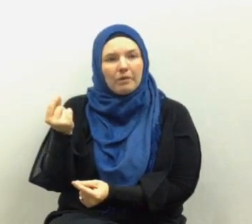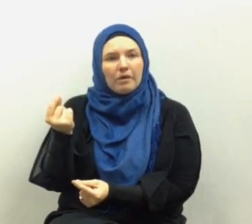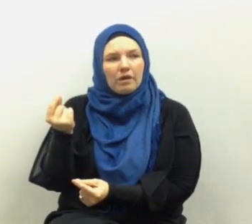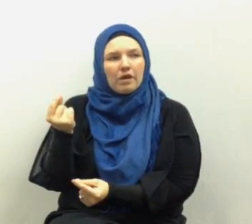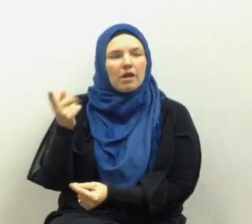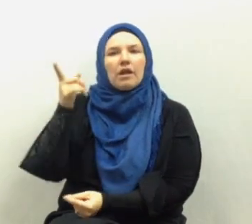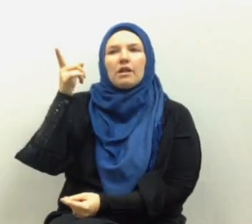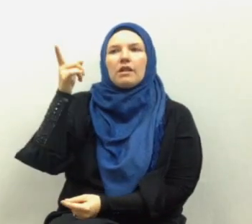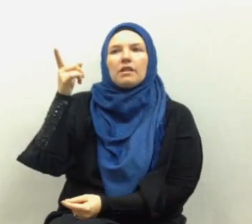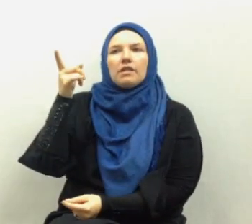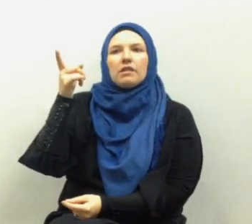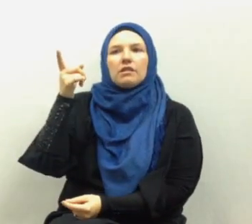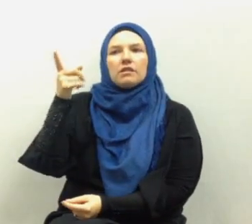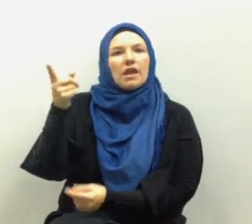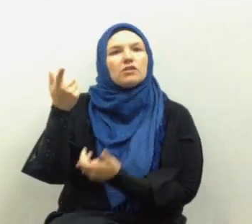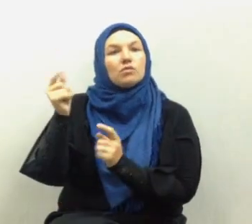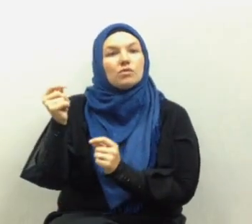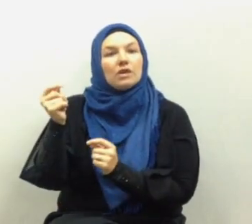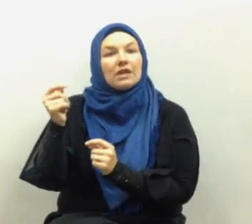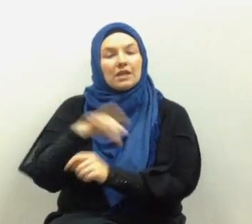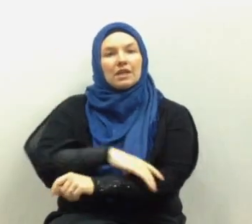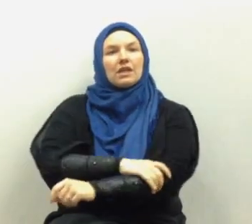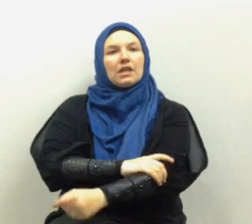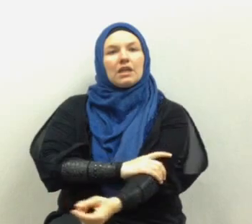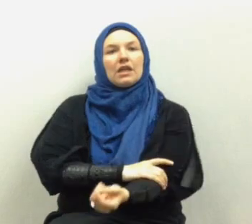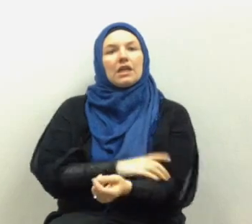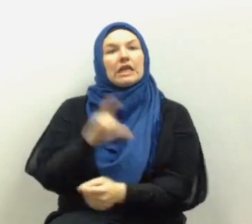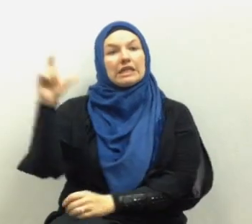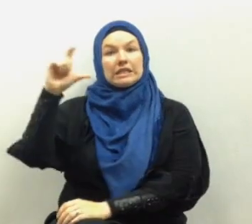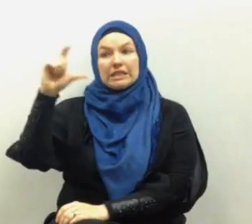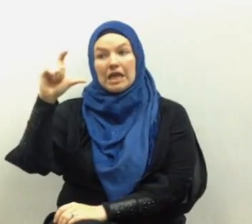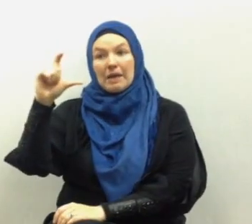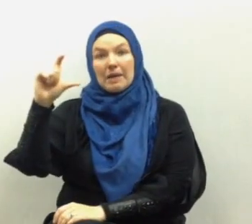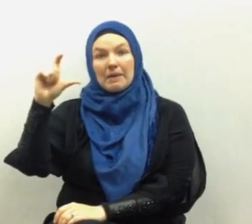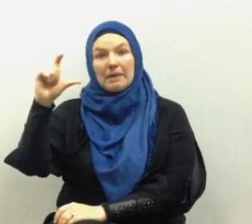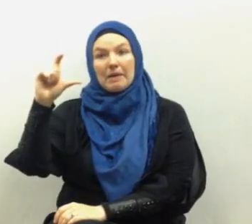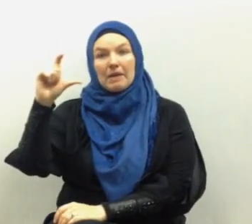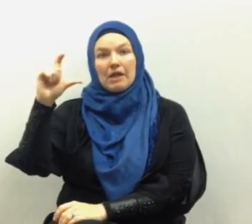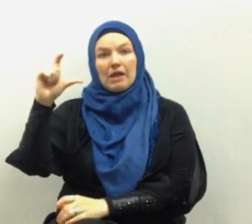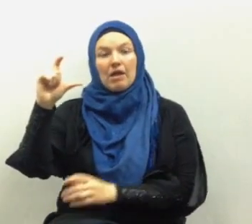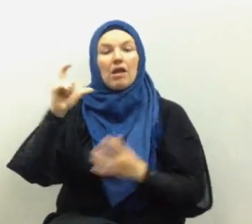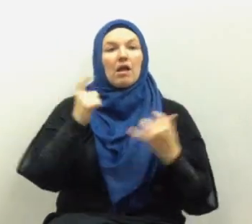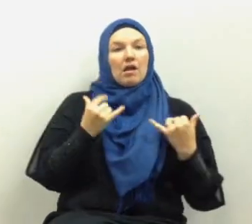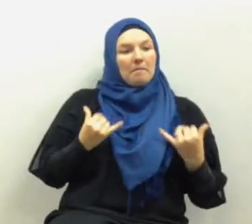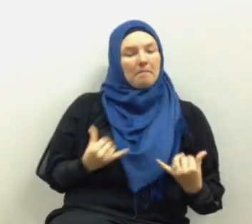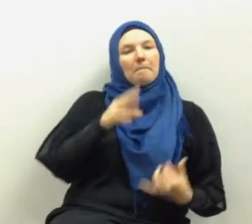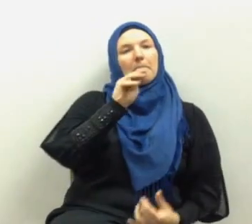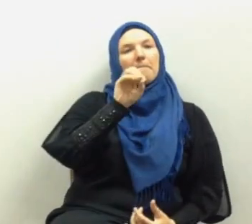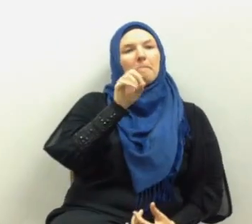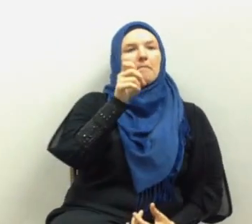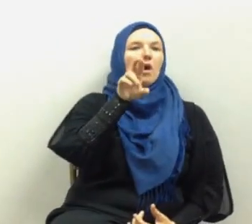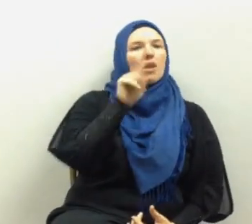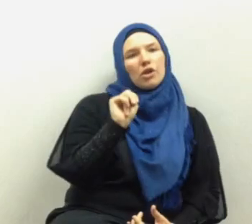trying to see how to fit Islam in what they call contemporary life